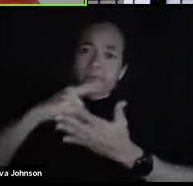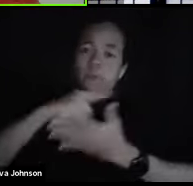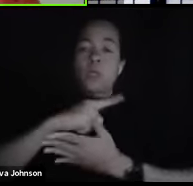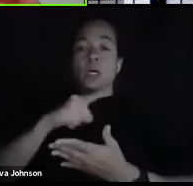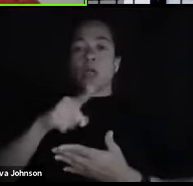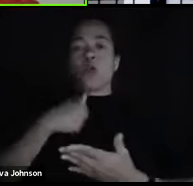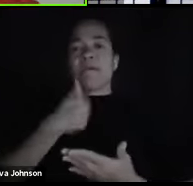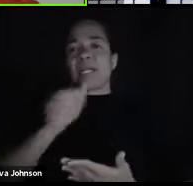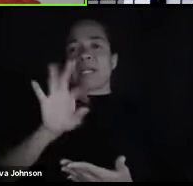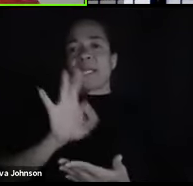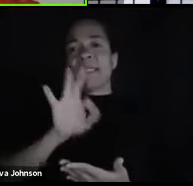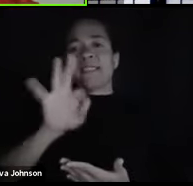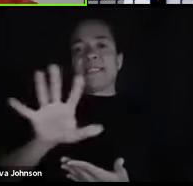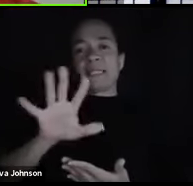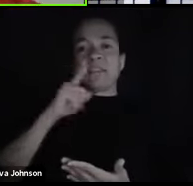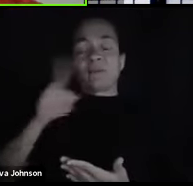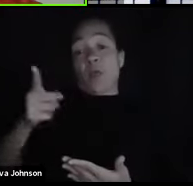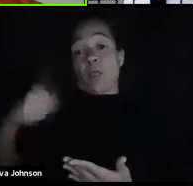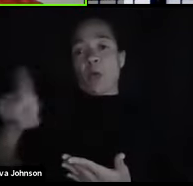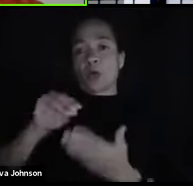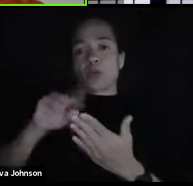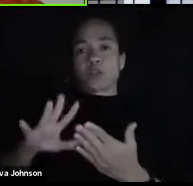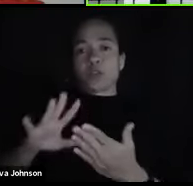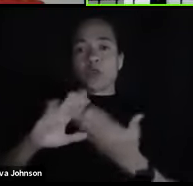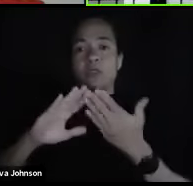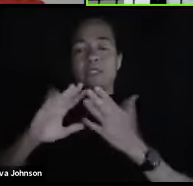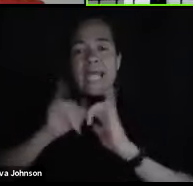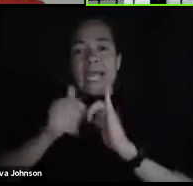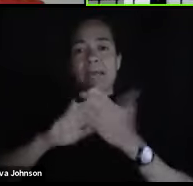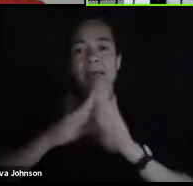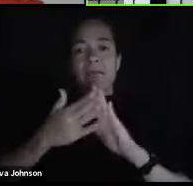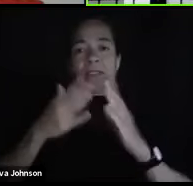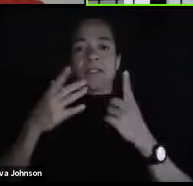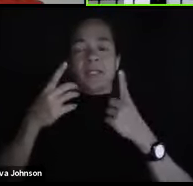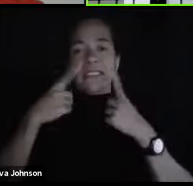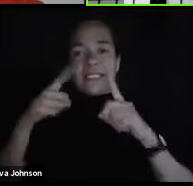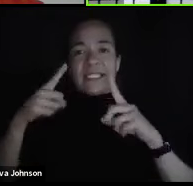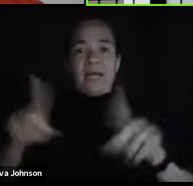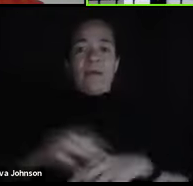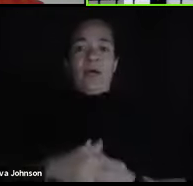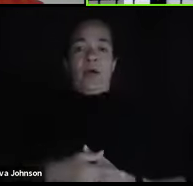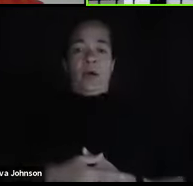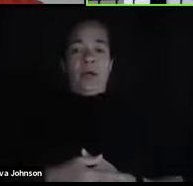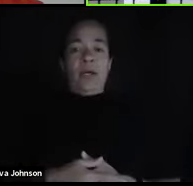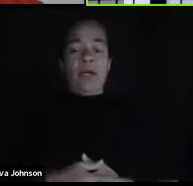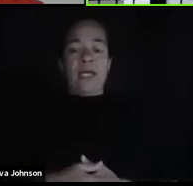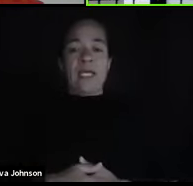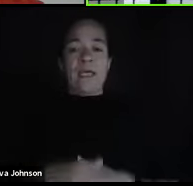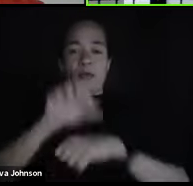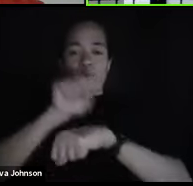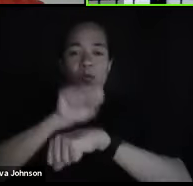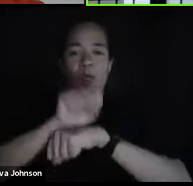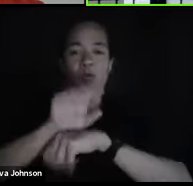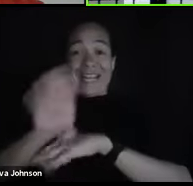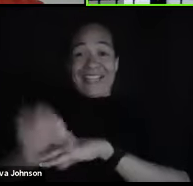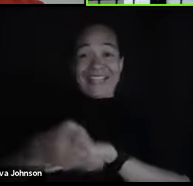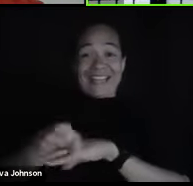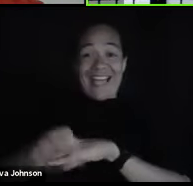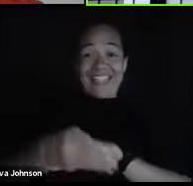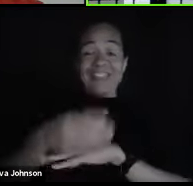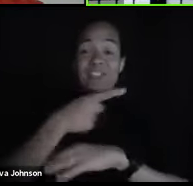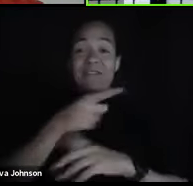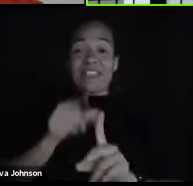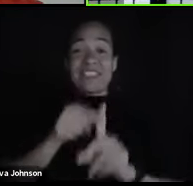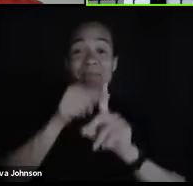any tips for them on how to be successful? Working the night shift, especially when you're right out of high school and